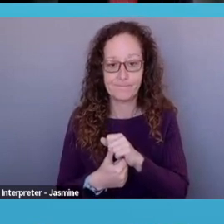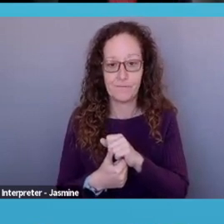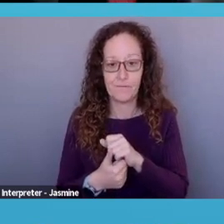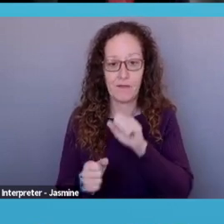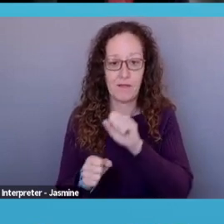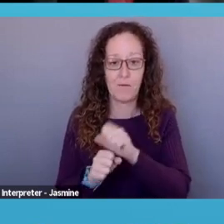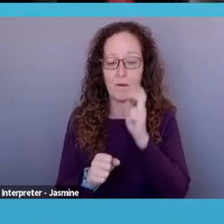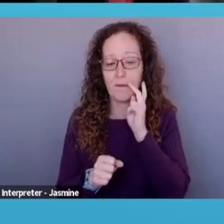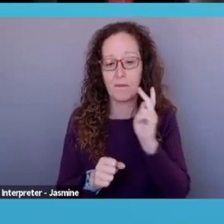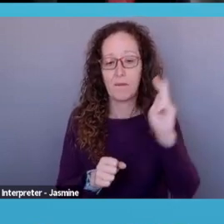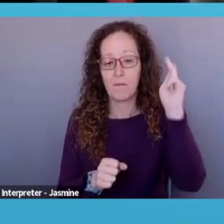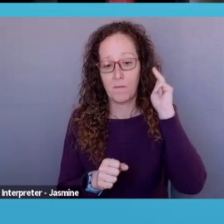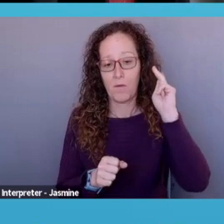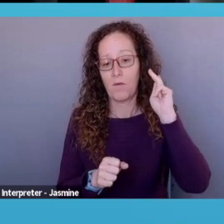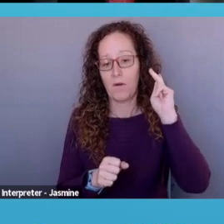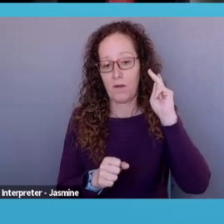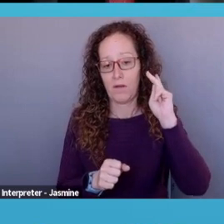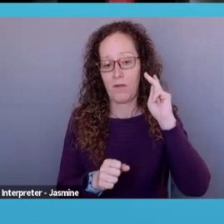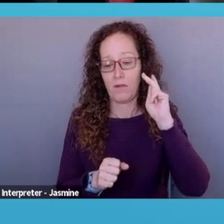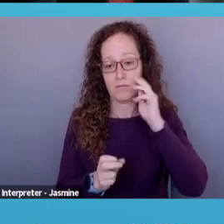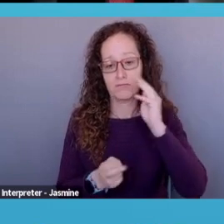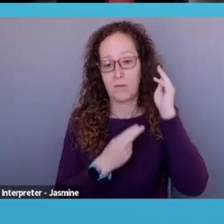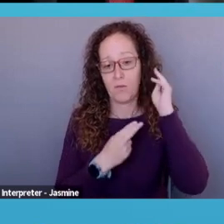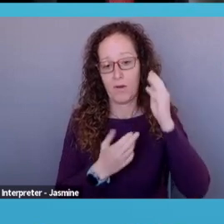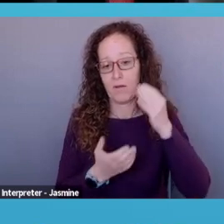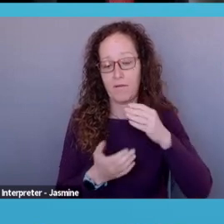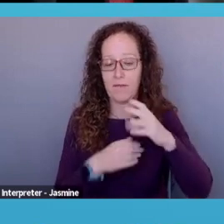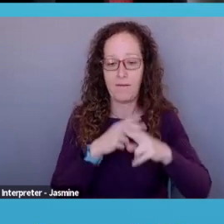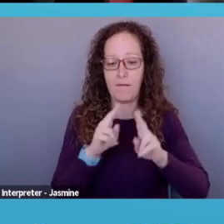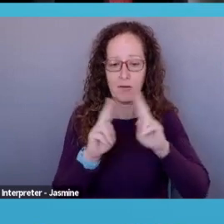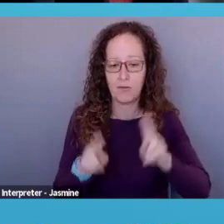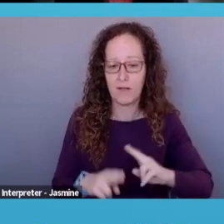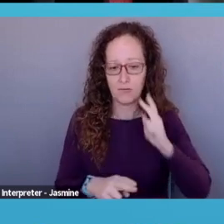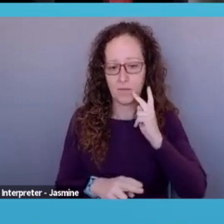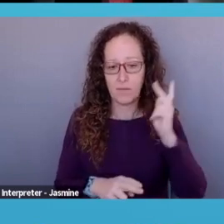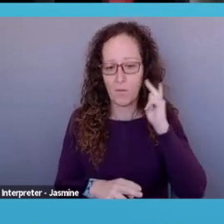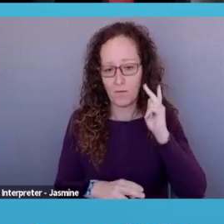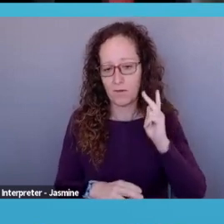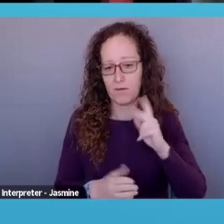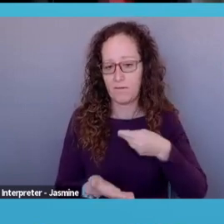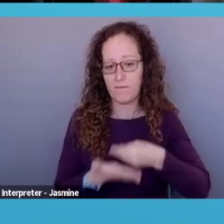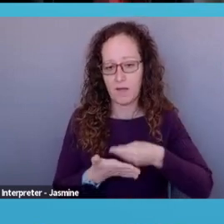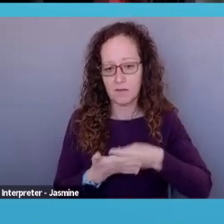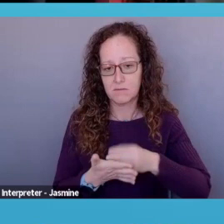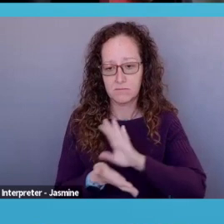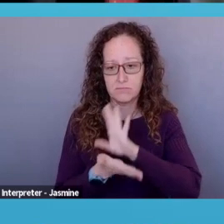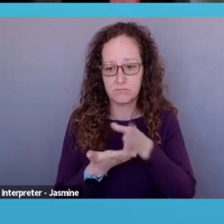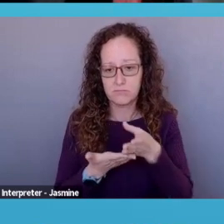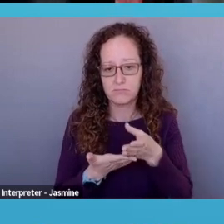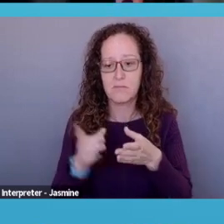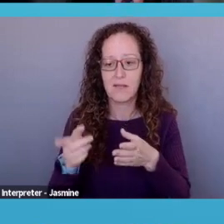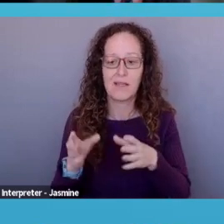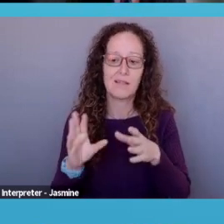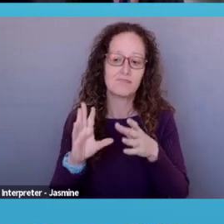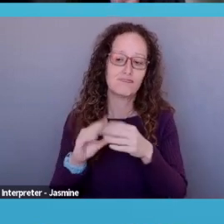memorials fund, um, national international memorials fund, I think at some point, um, anyway, he tells a lot of fun stories